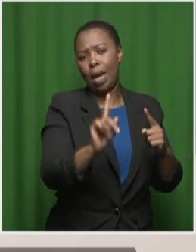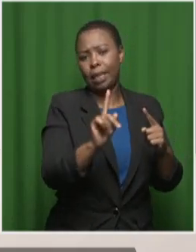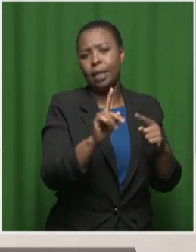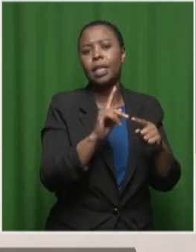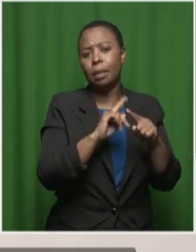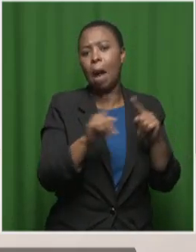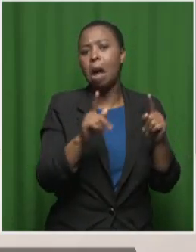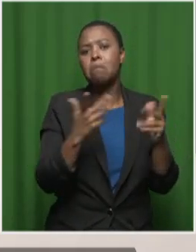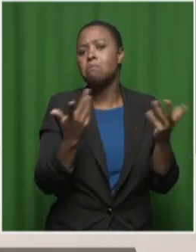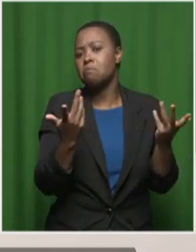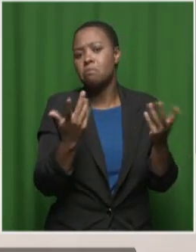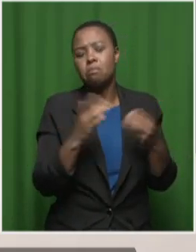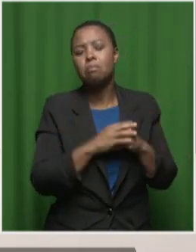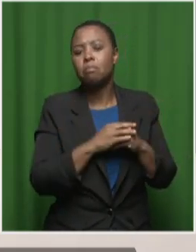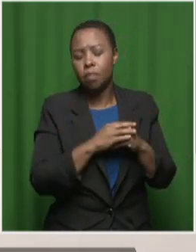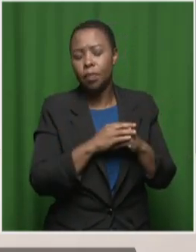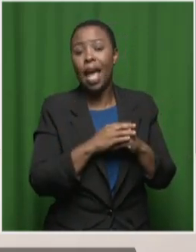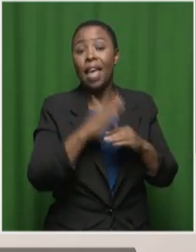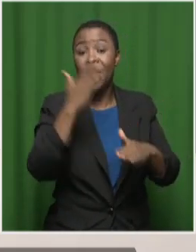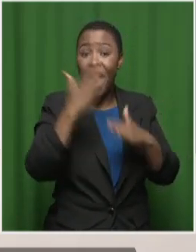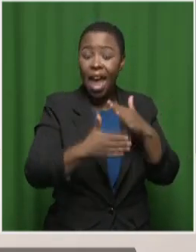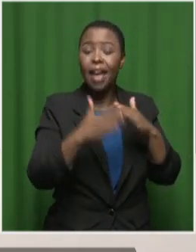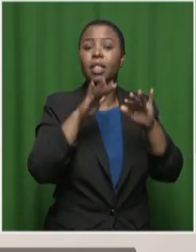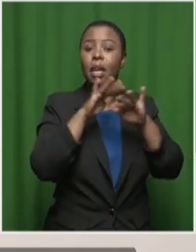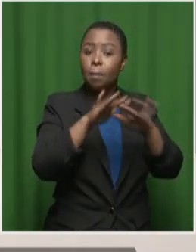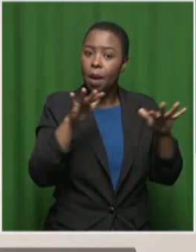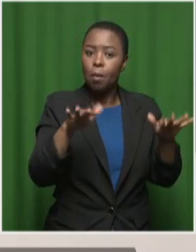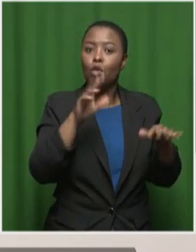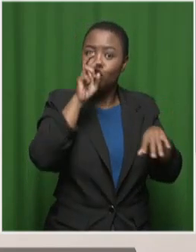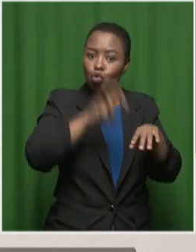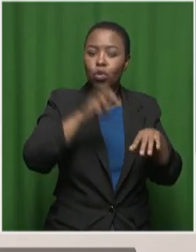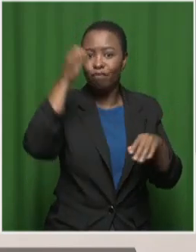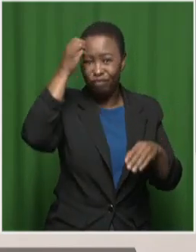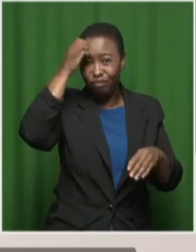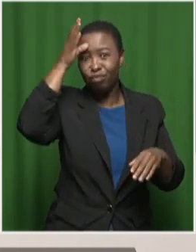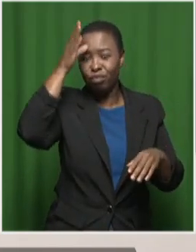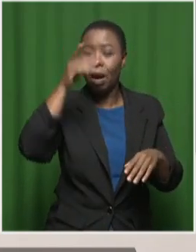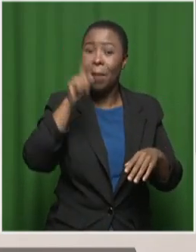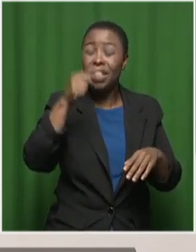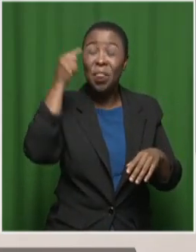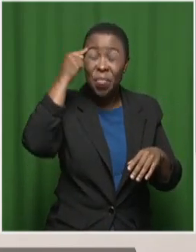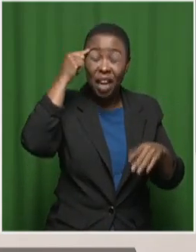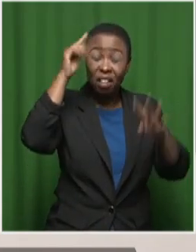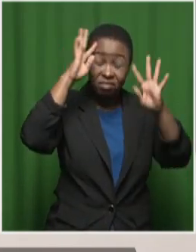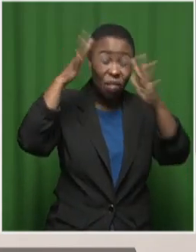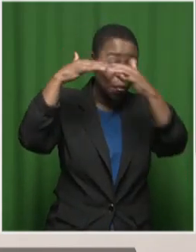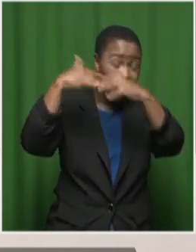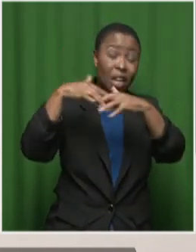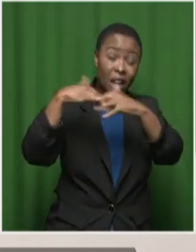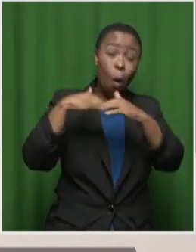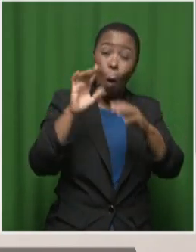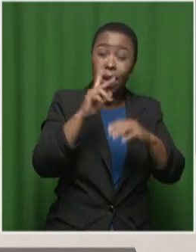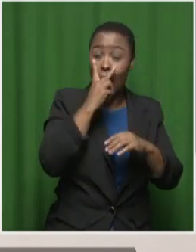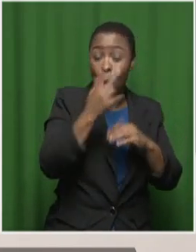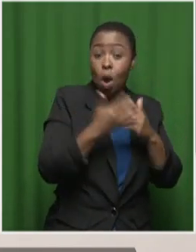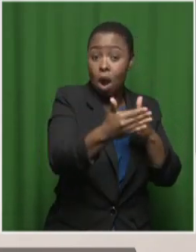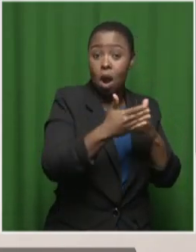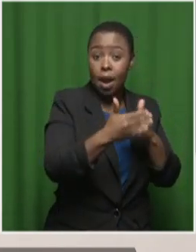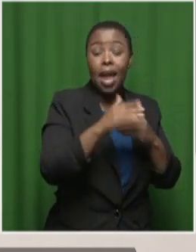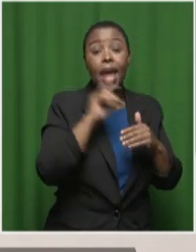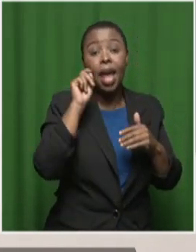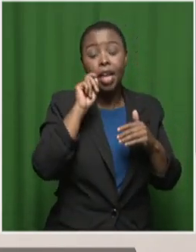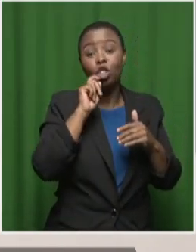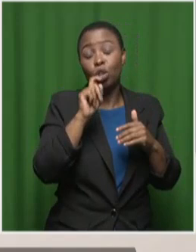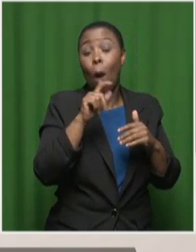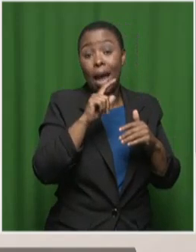be-all and end-all. In the end, people have to be intelligent. They have to think critically about what they're looking at. And especially in the age of